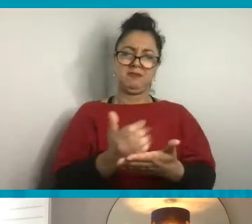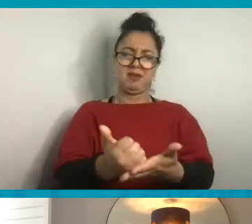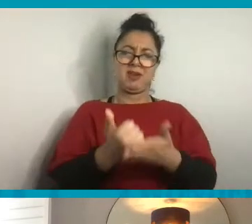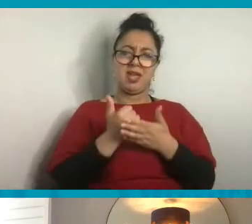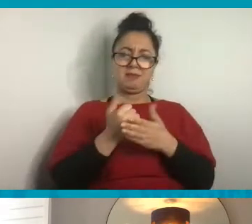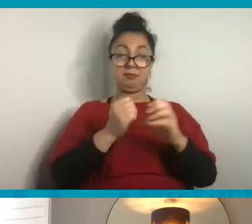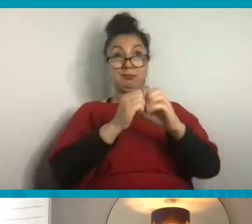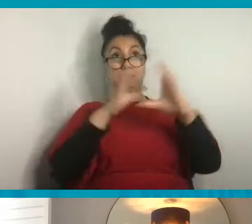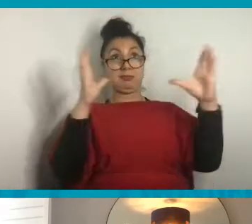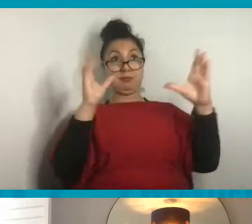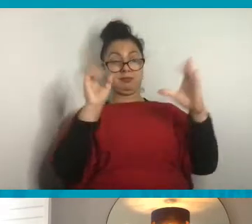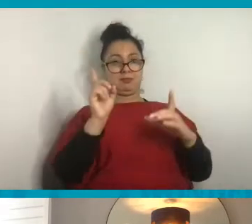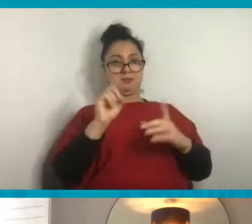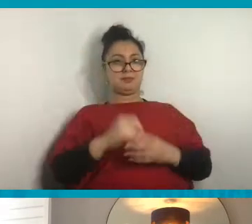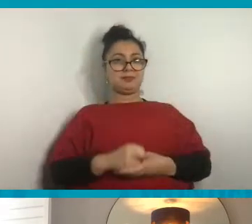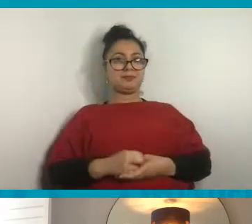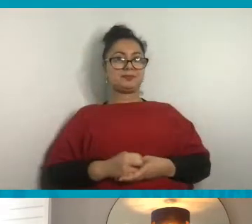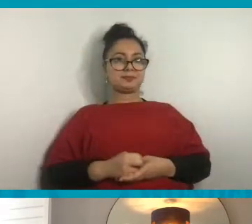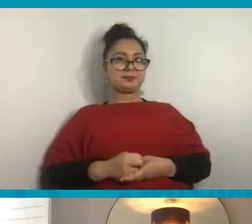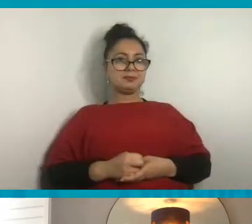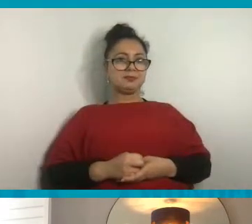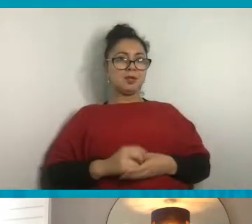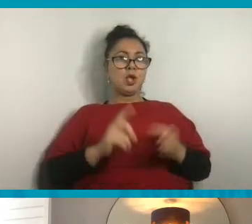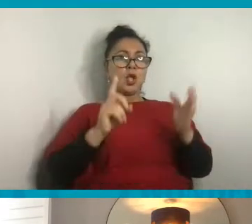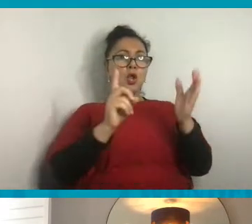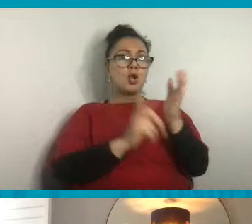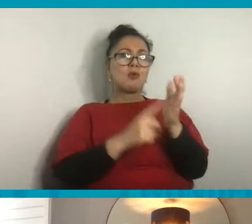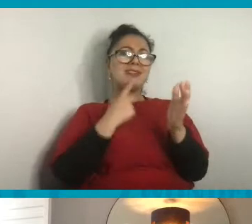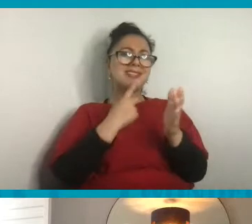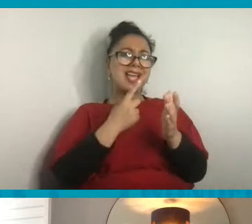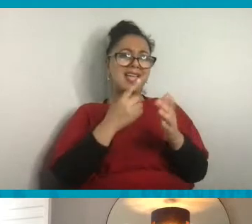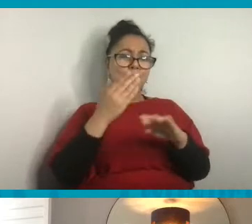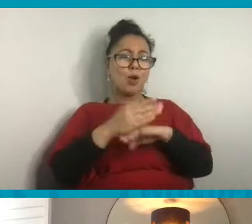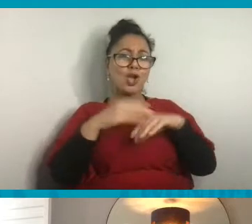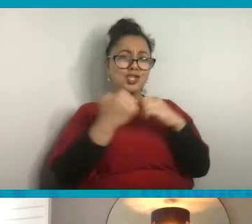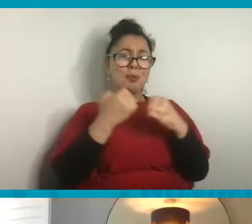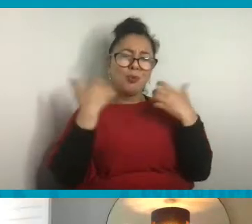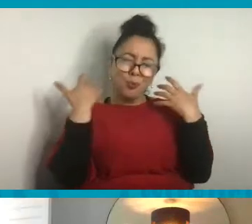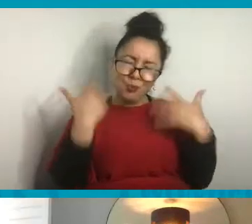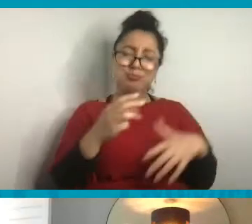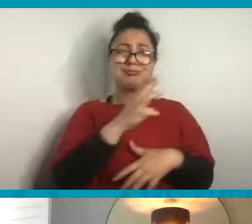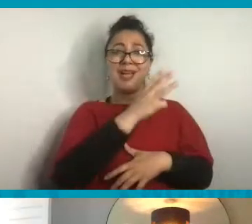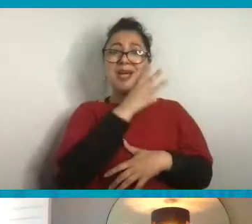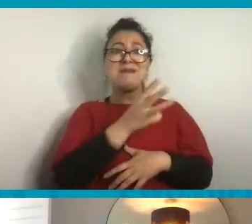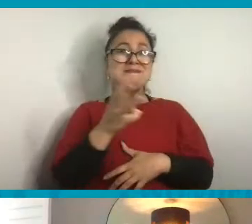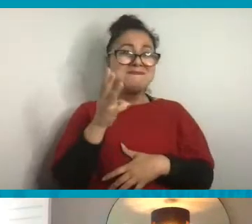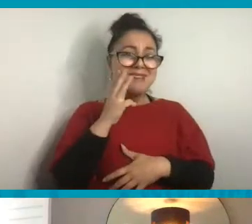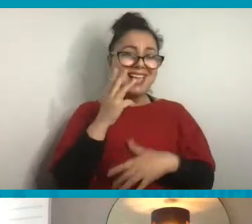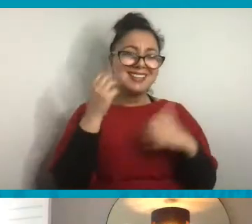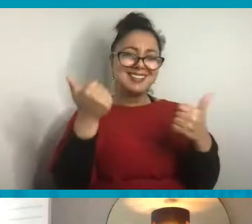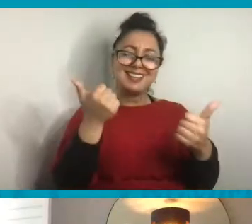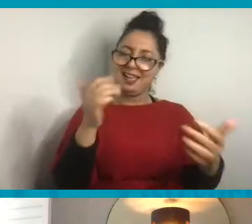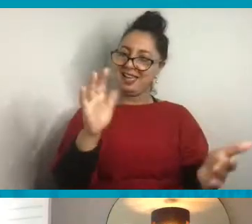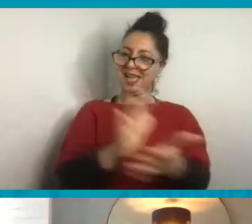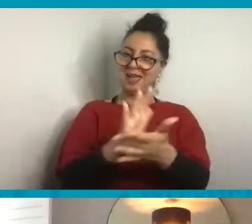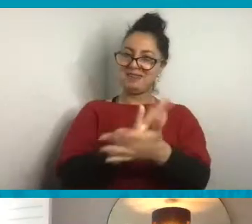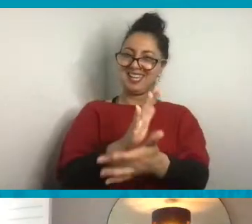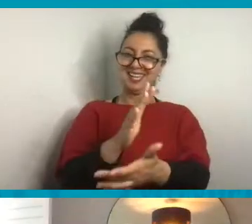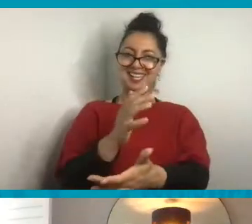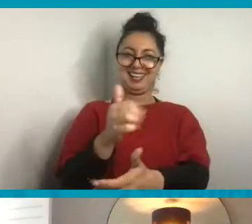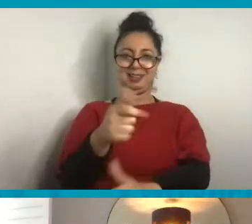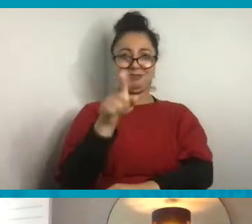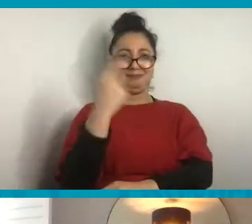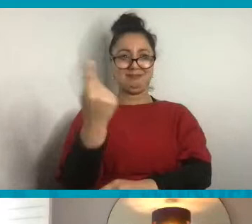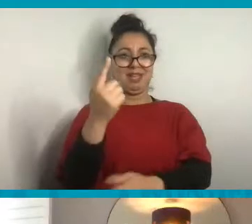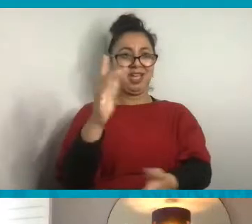us. So Laura has said the workshop was amazing. I actually enjoyed it, Laura. Thank you for that